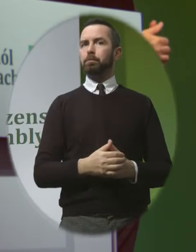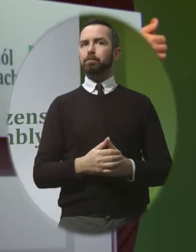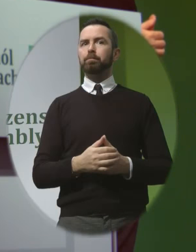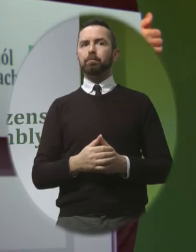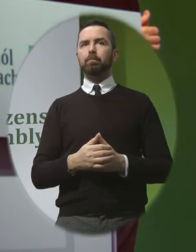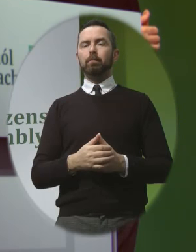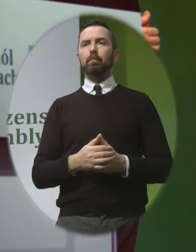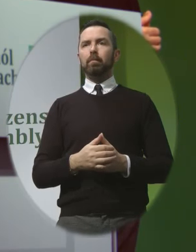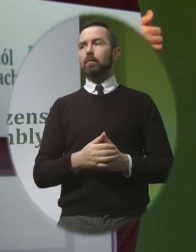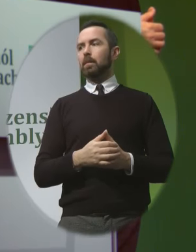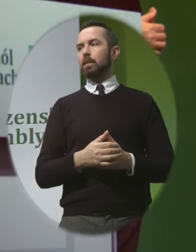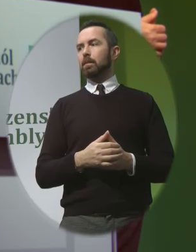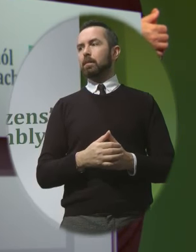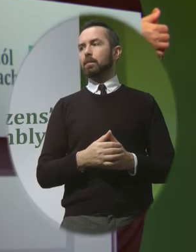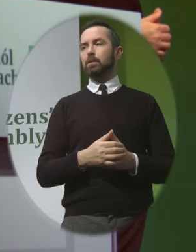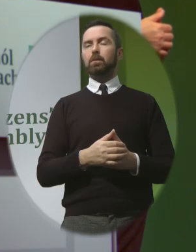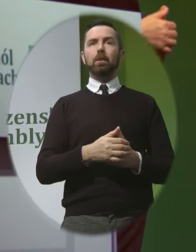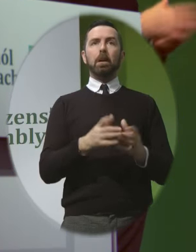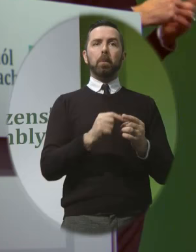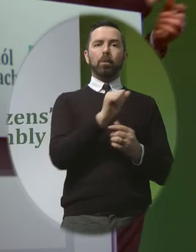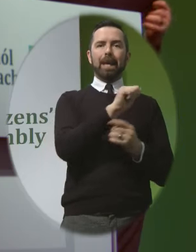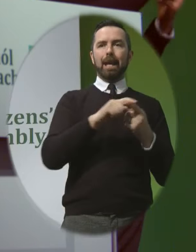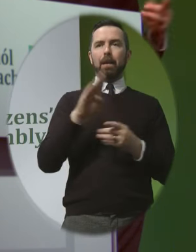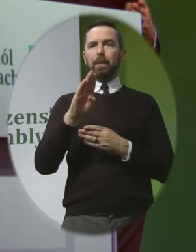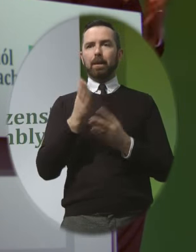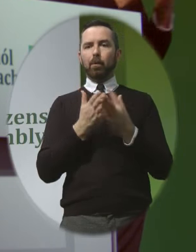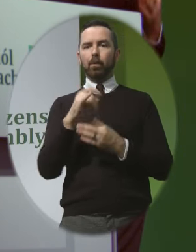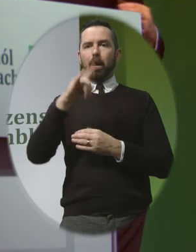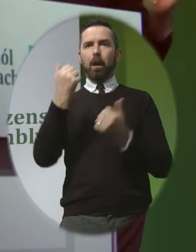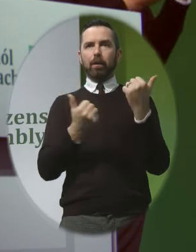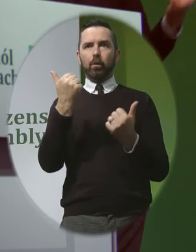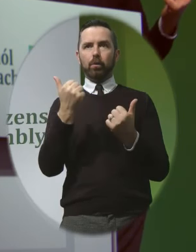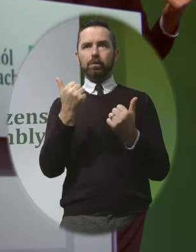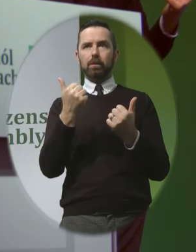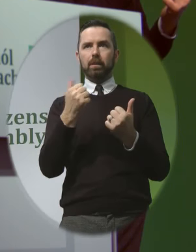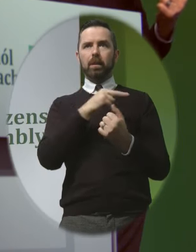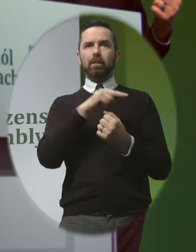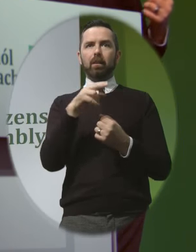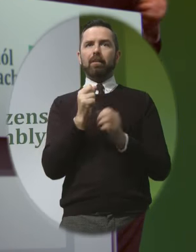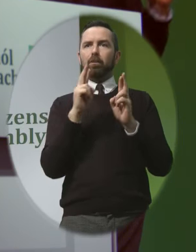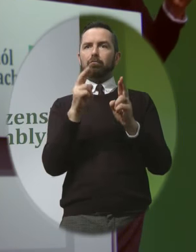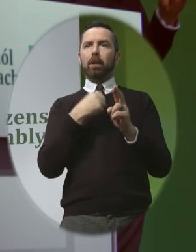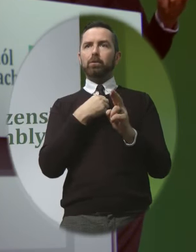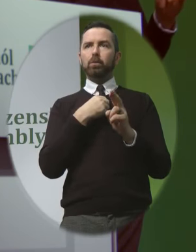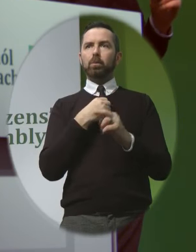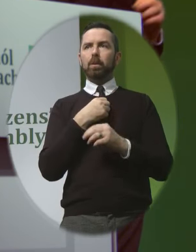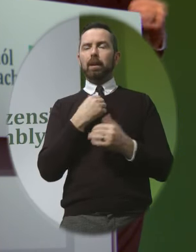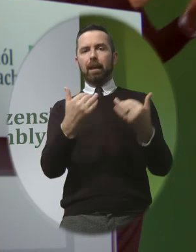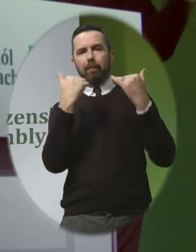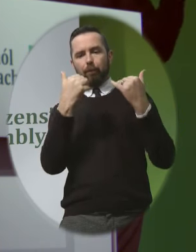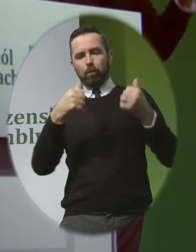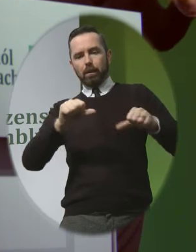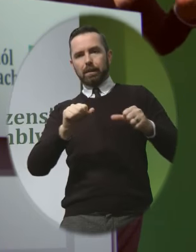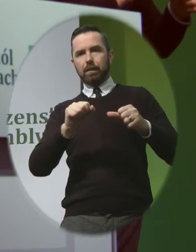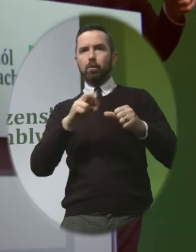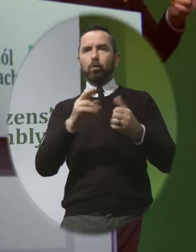mother a and miss b are both women who were dragged through the high courts by maternity hospitals when heavily pregnant rather than have their right to informed consent or refusal